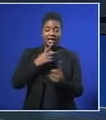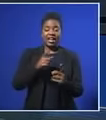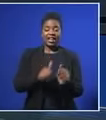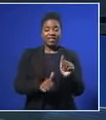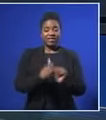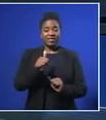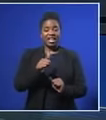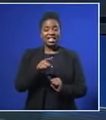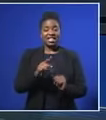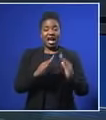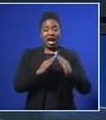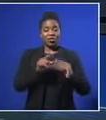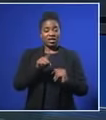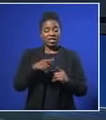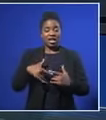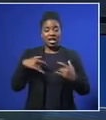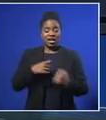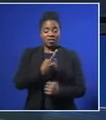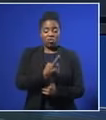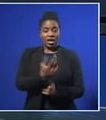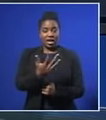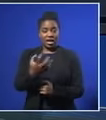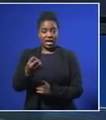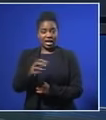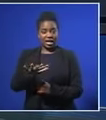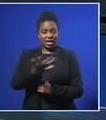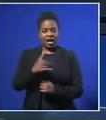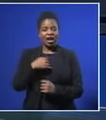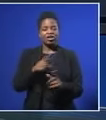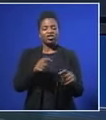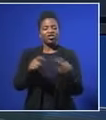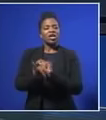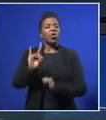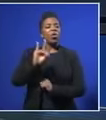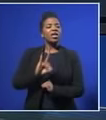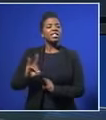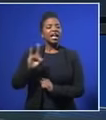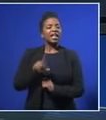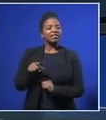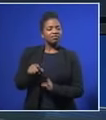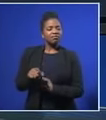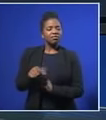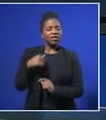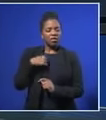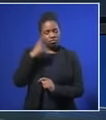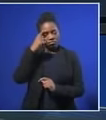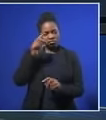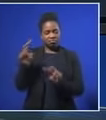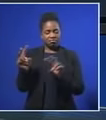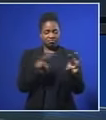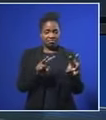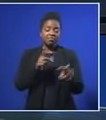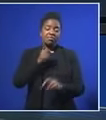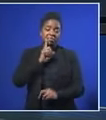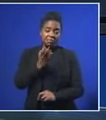first Houghton house, where he lived in the 1990s, is to be turned into a hotel and a place of reflection. Malungela Boy